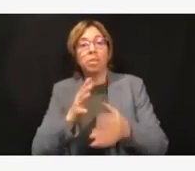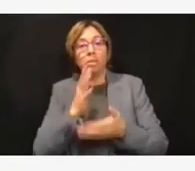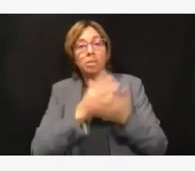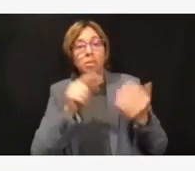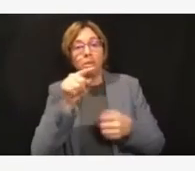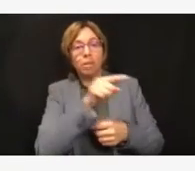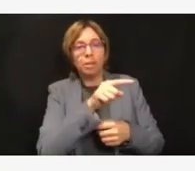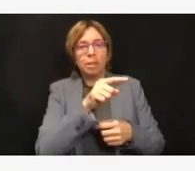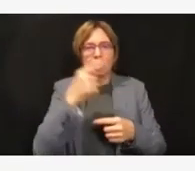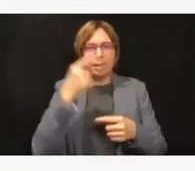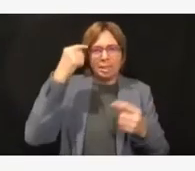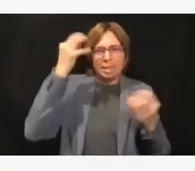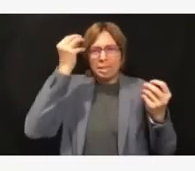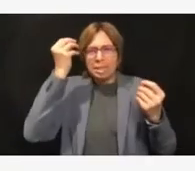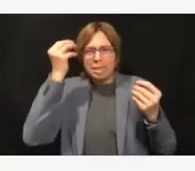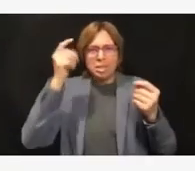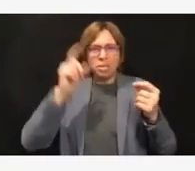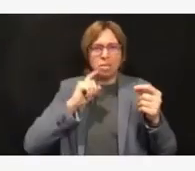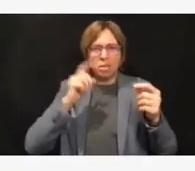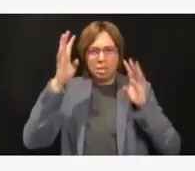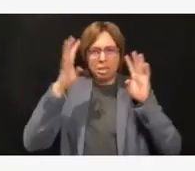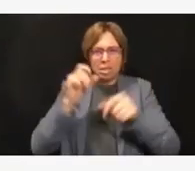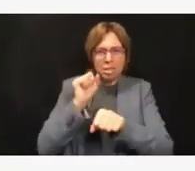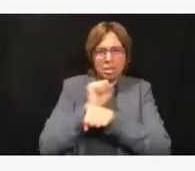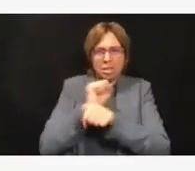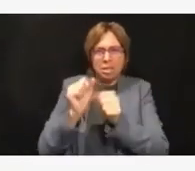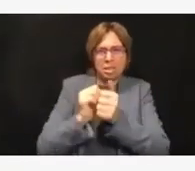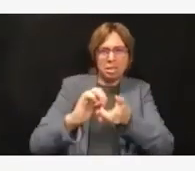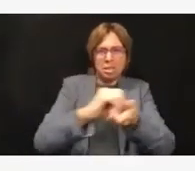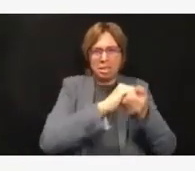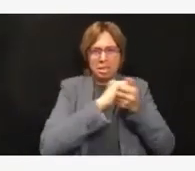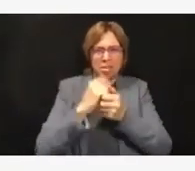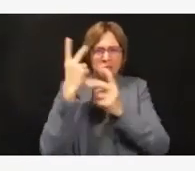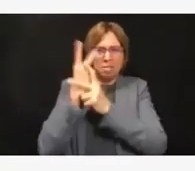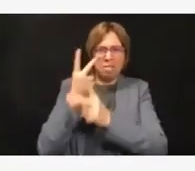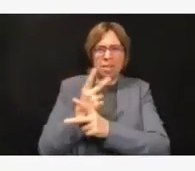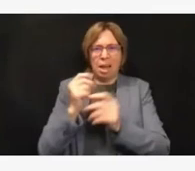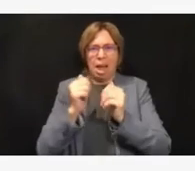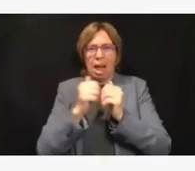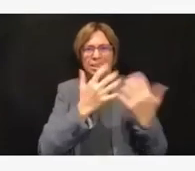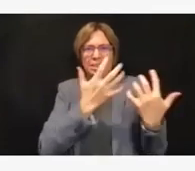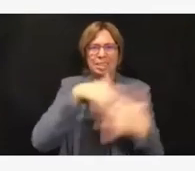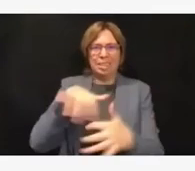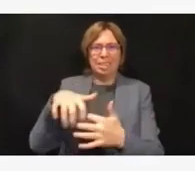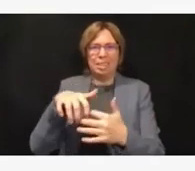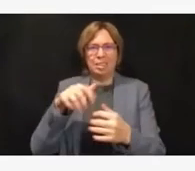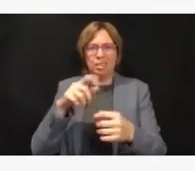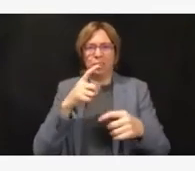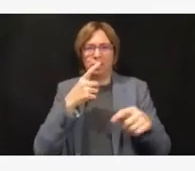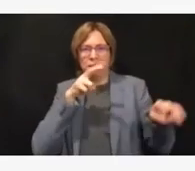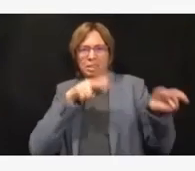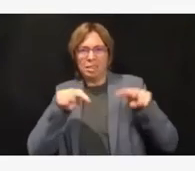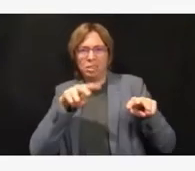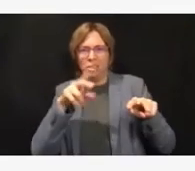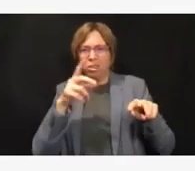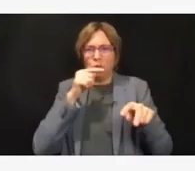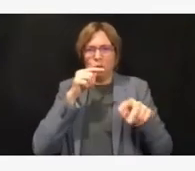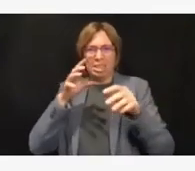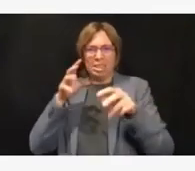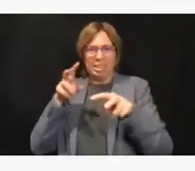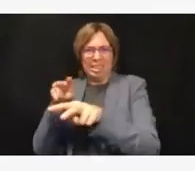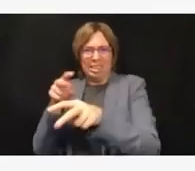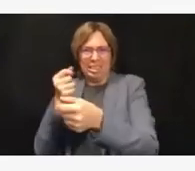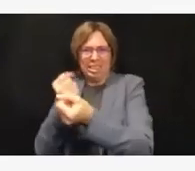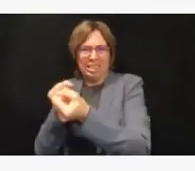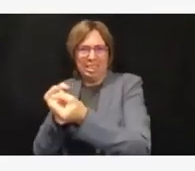an incredible amount of ingenuity in terms of where we take care of patients, who we take care of them with, and how we take care of